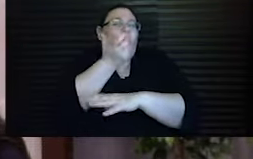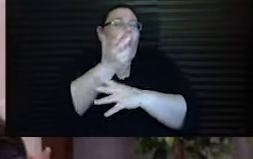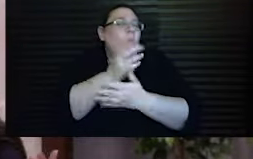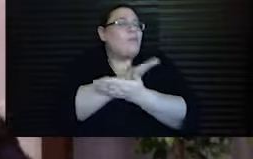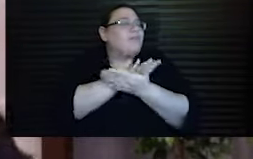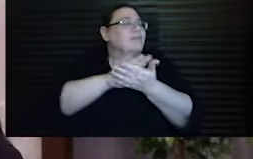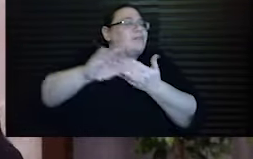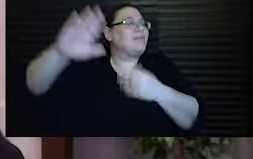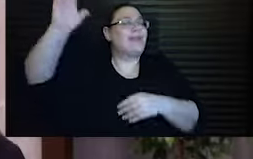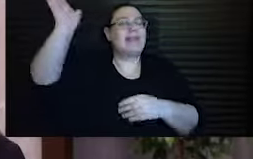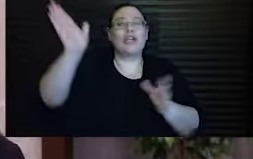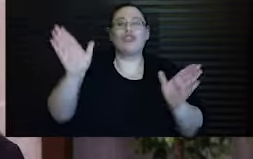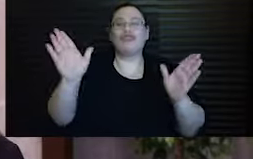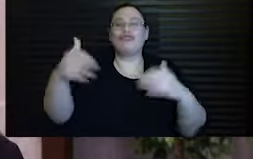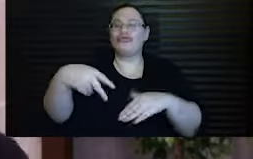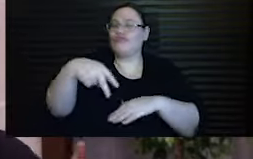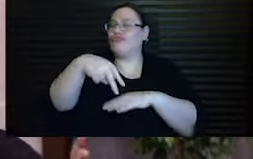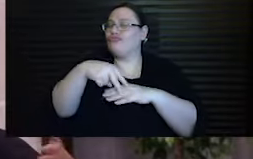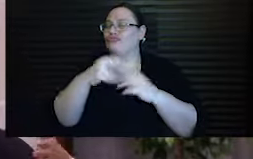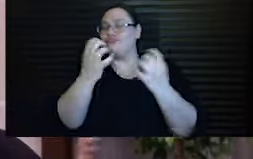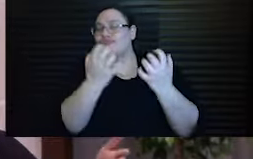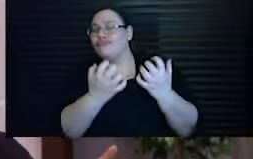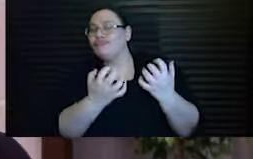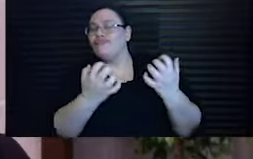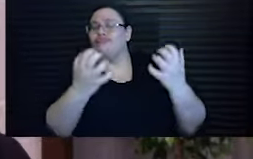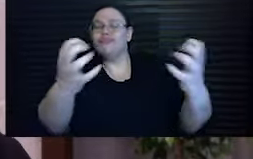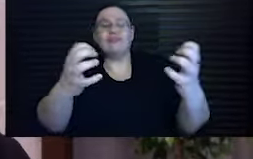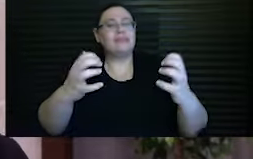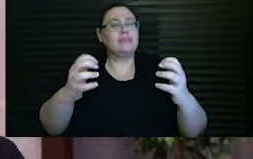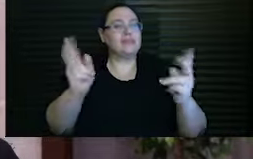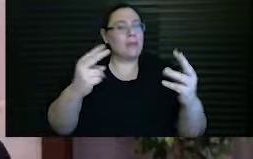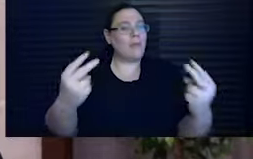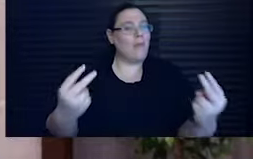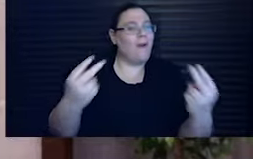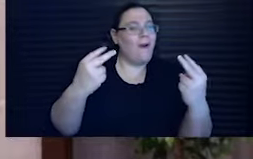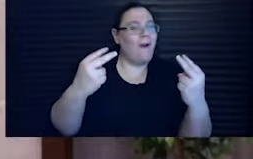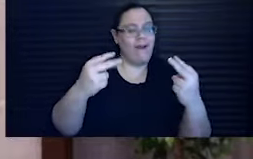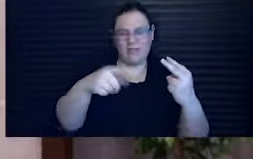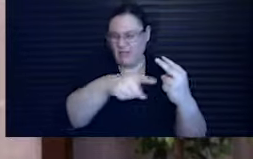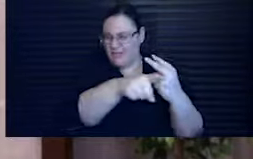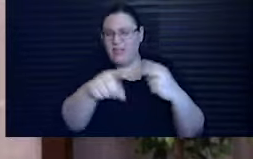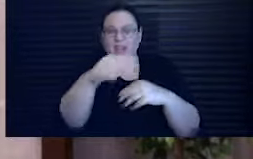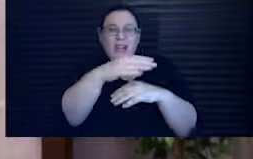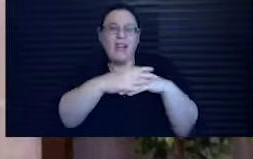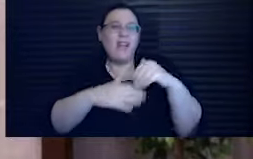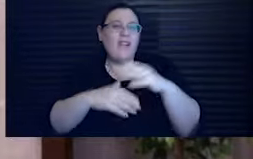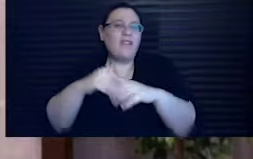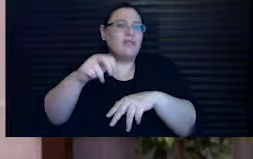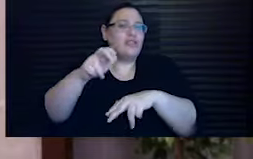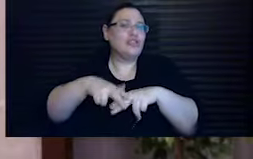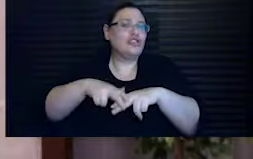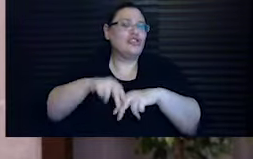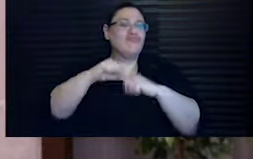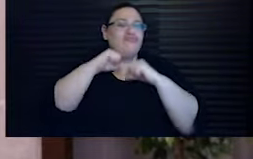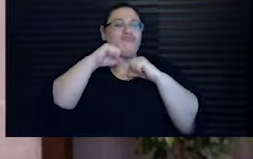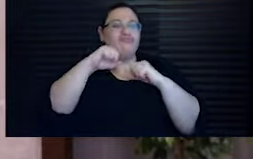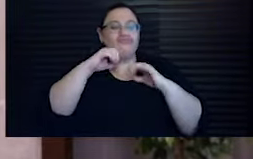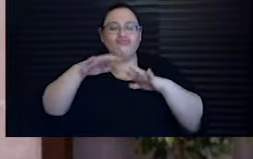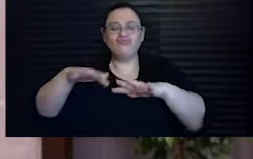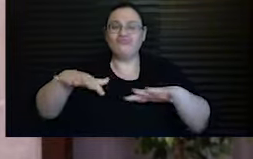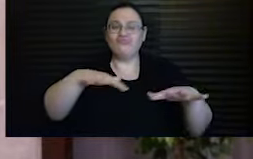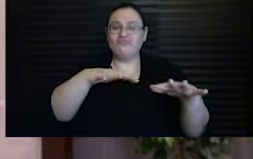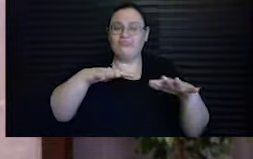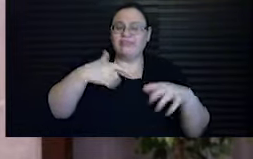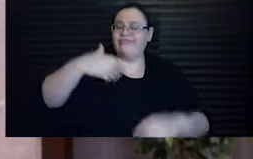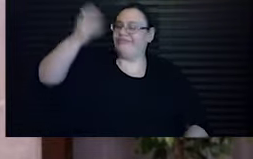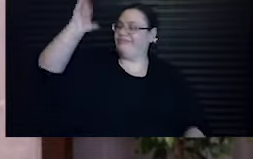pleasant lecture room. In front of me sat an attentive audience in comfortable upholstered seats. I was giving